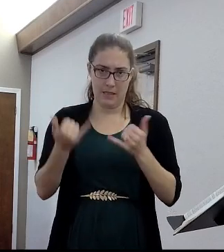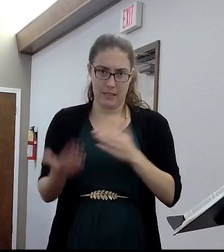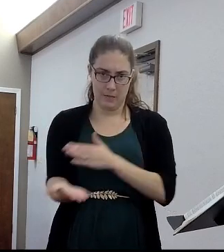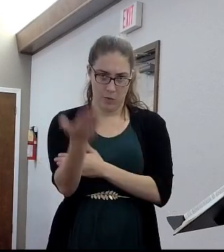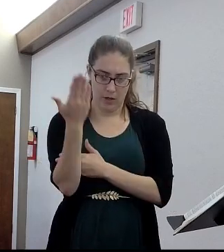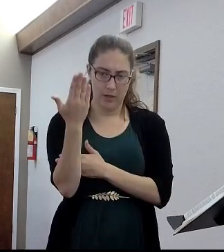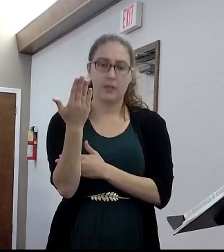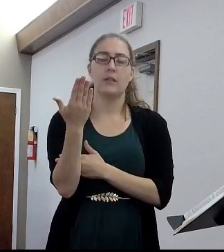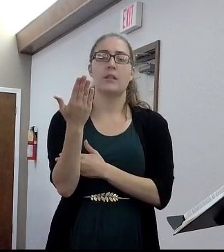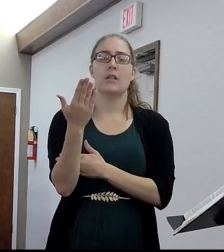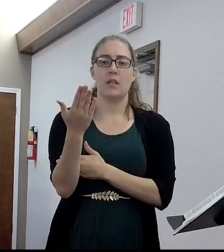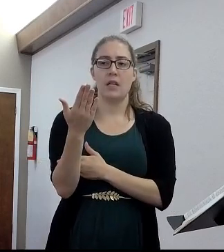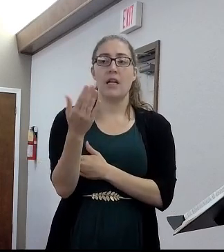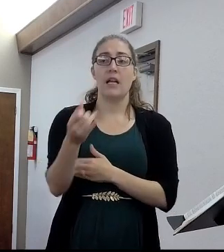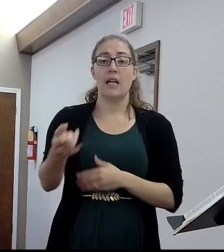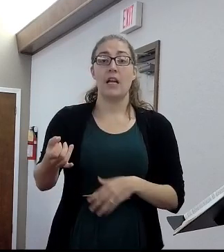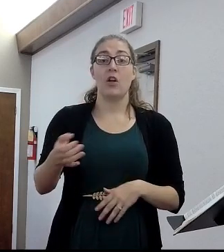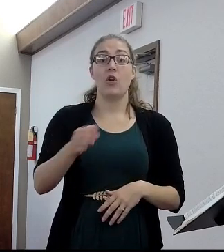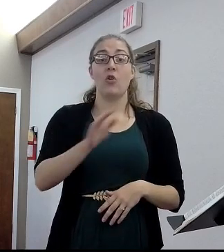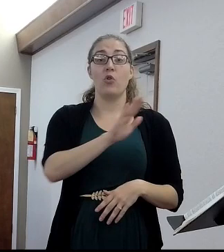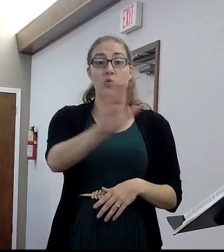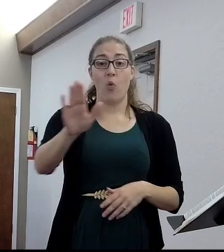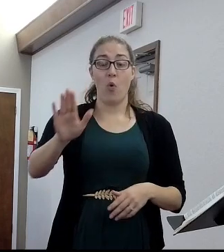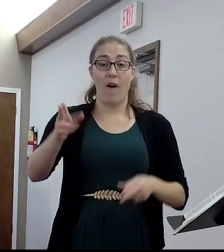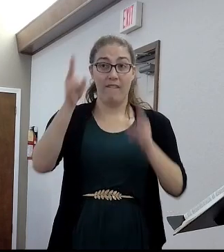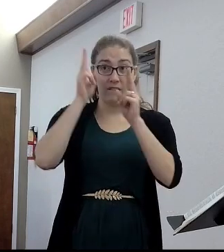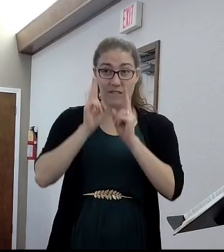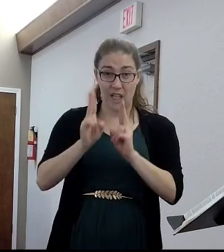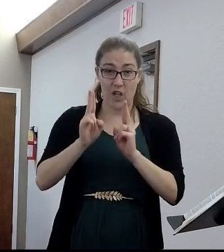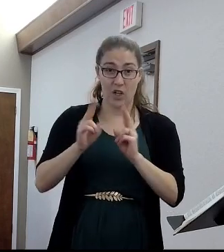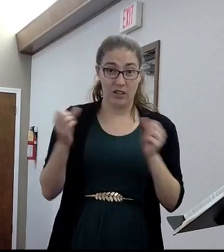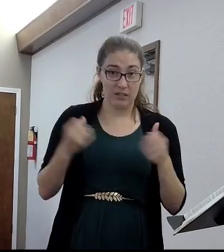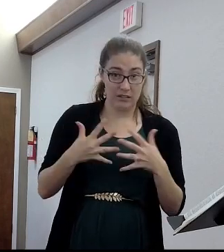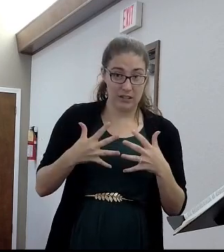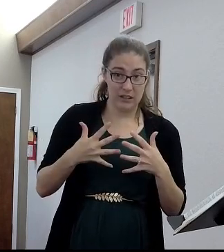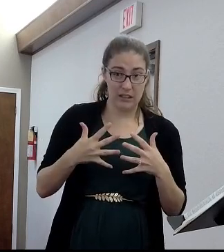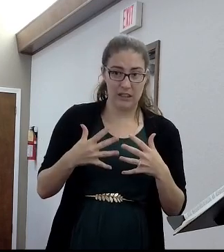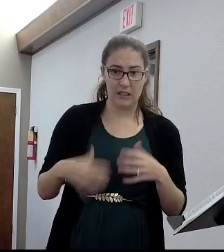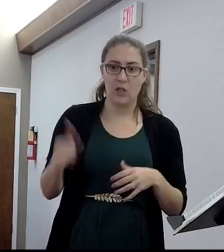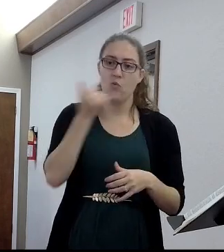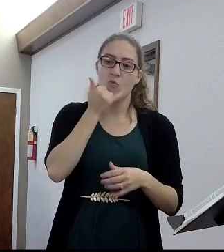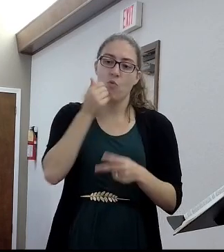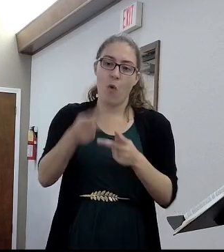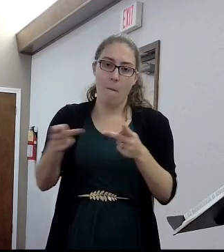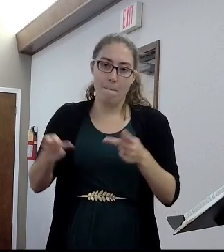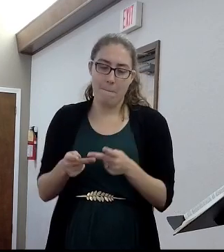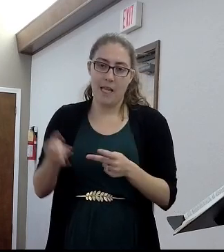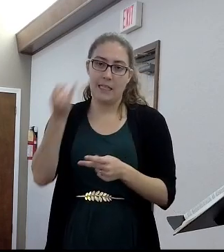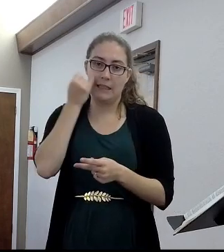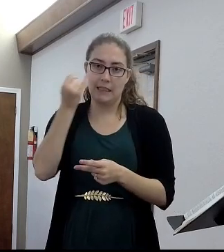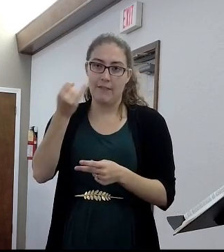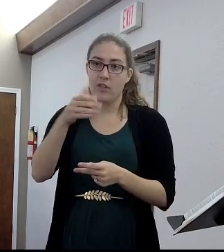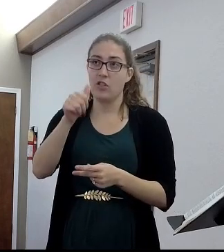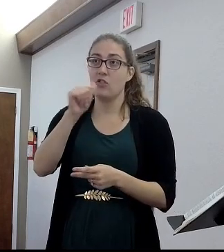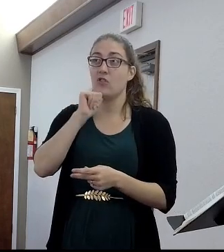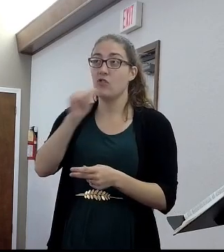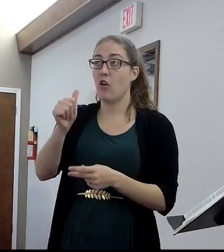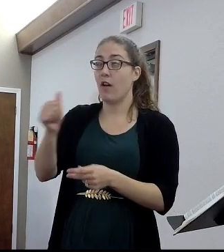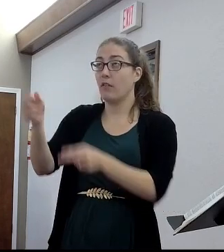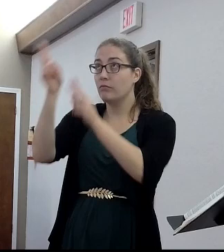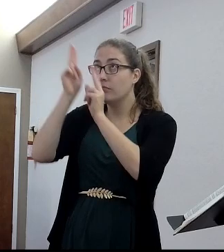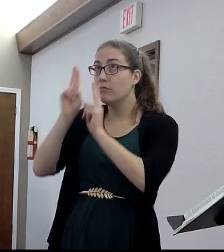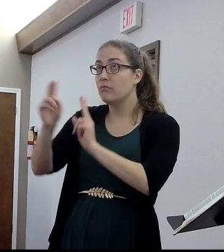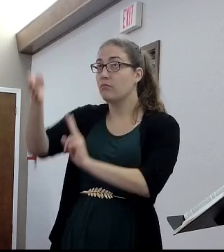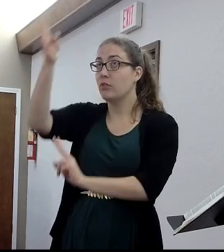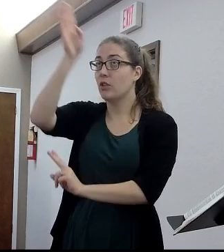when you are not fearing what you should, you'll become covetous. Among other things, the